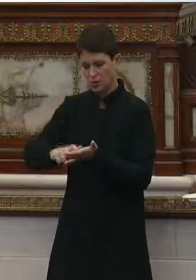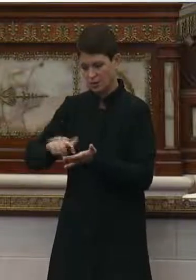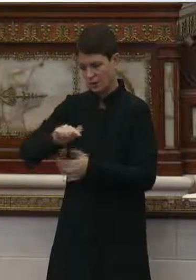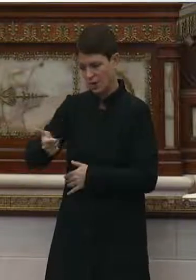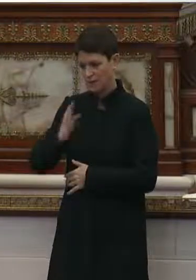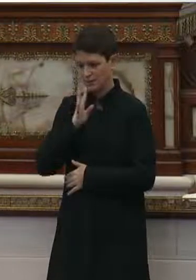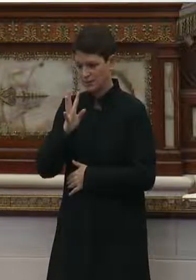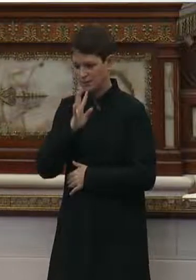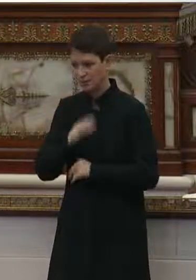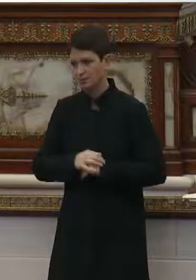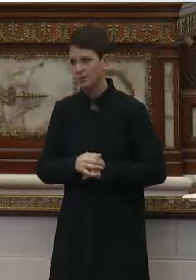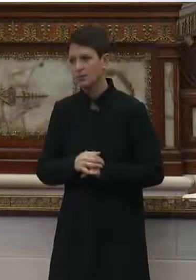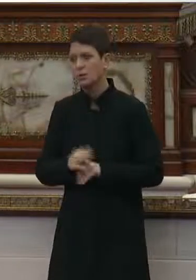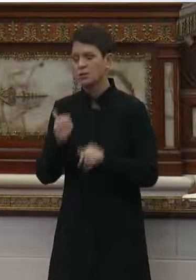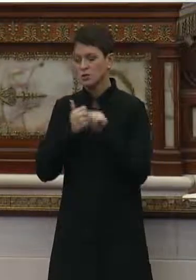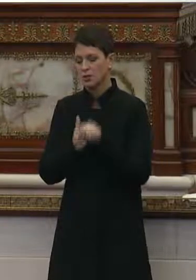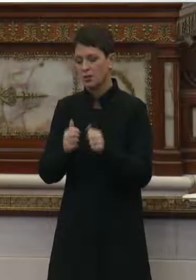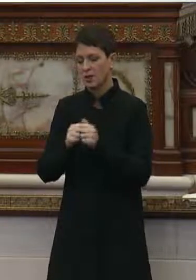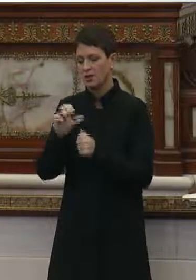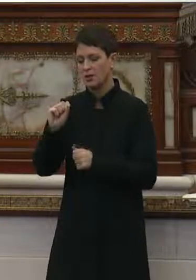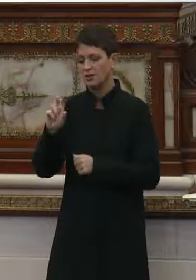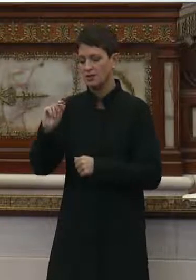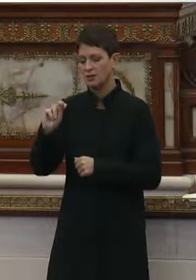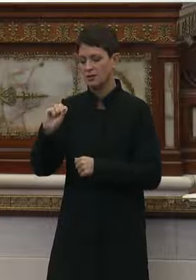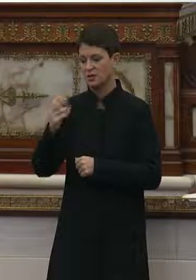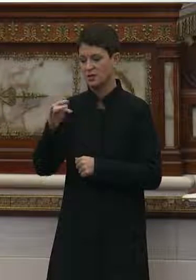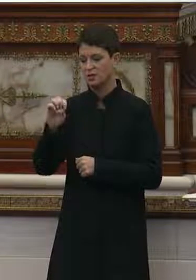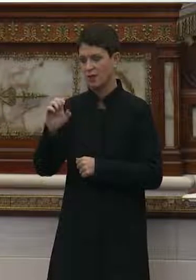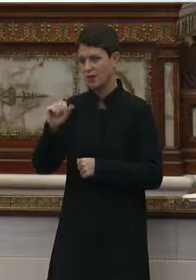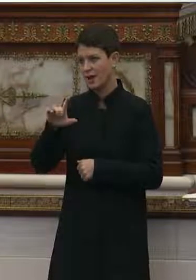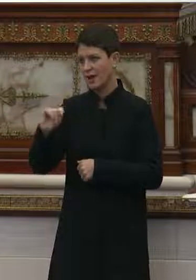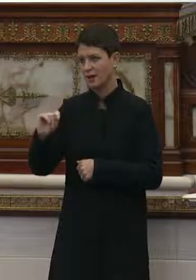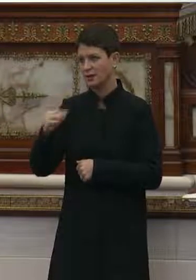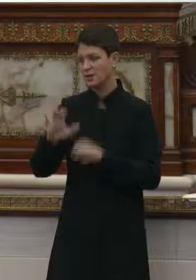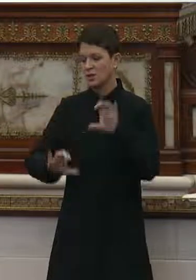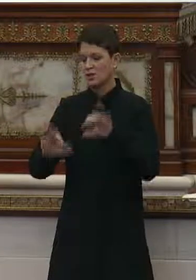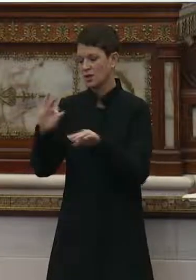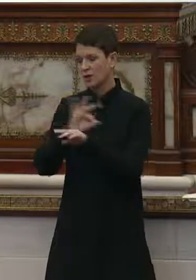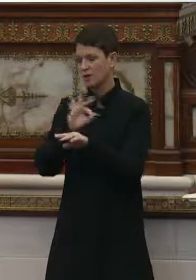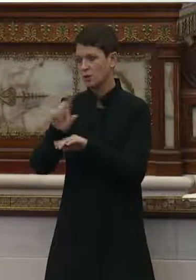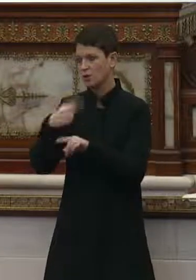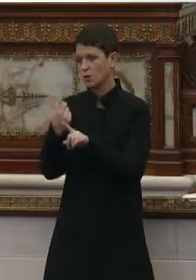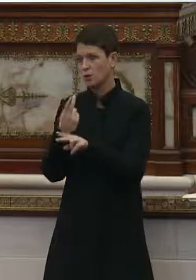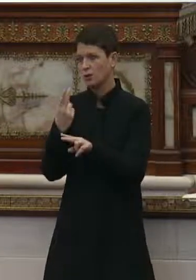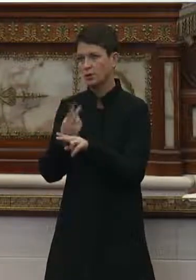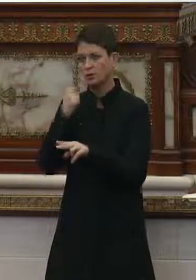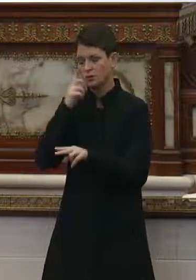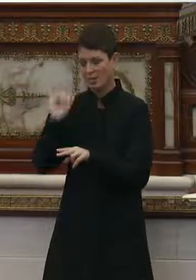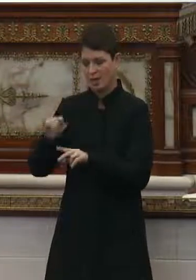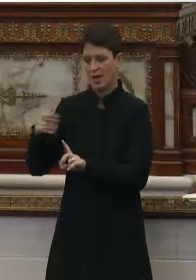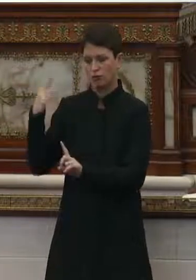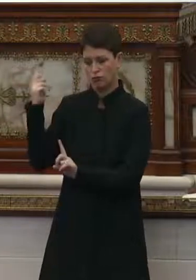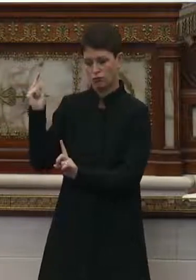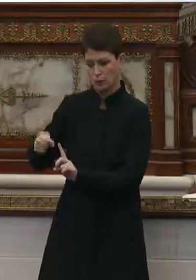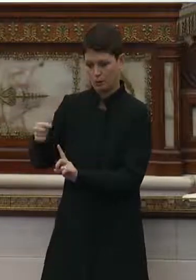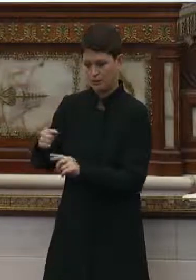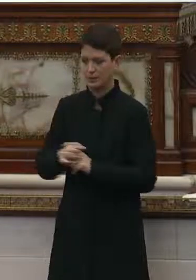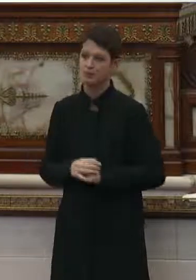In order to comply with the Sunshine Act, the chat feature must only be used for this purpose.